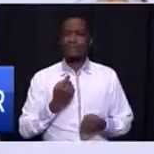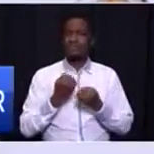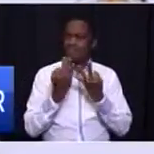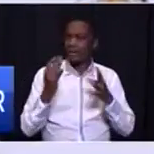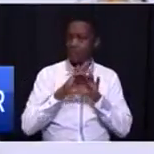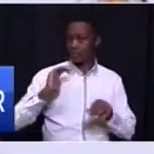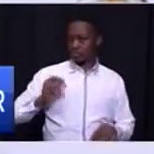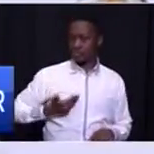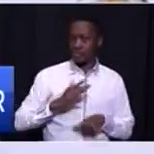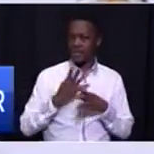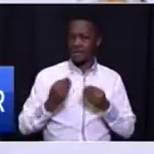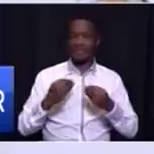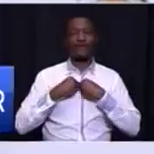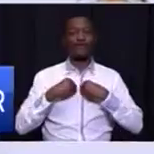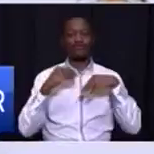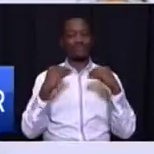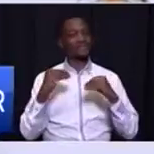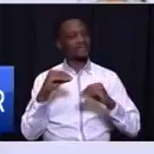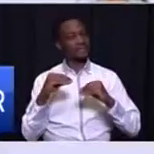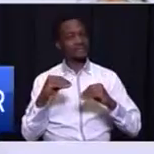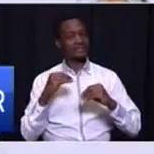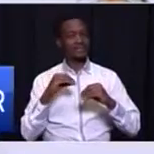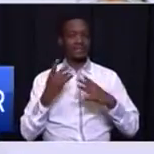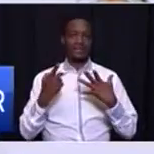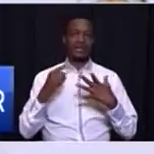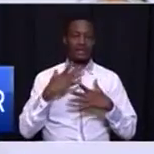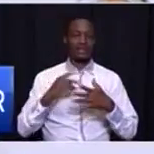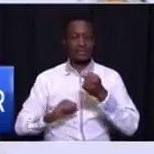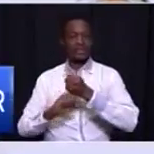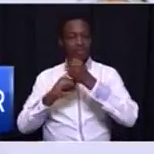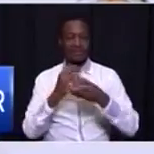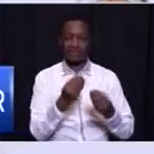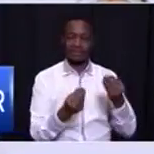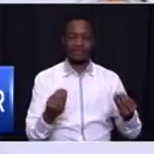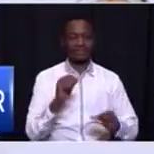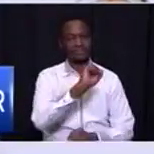own small businesses to earn a living and support their children.